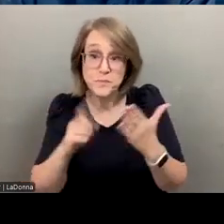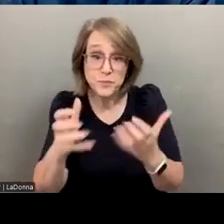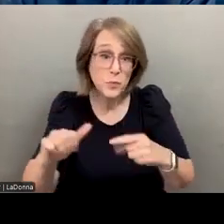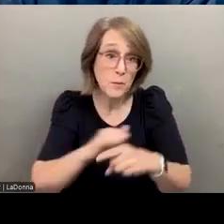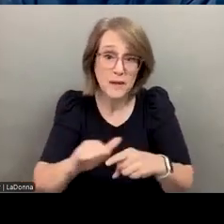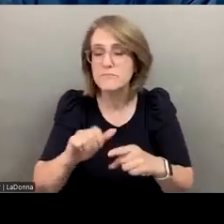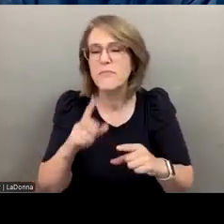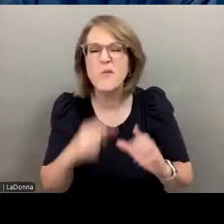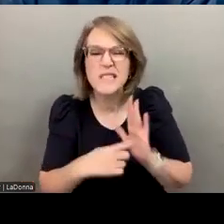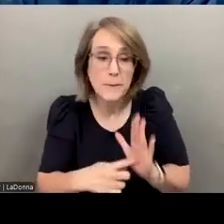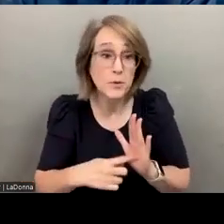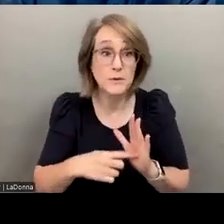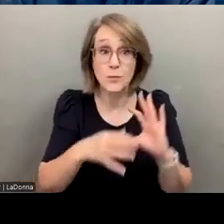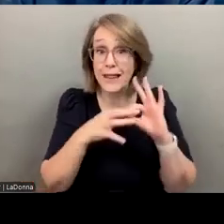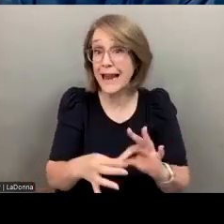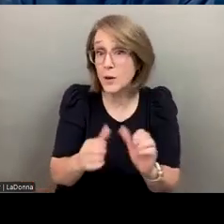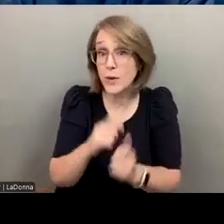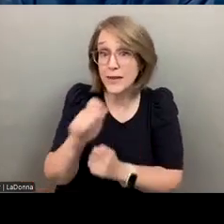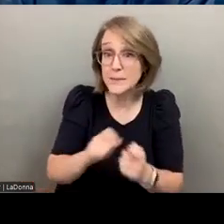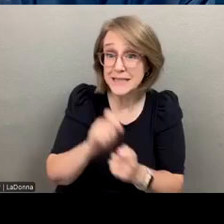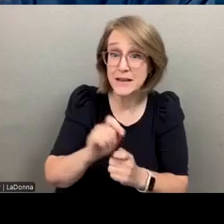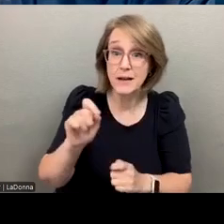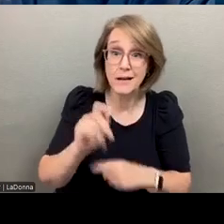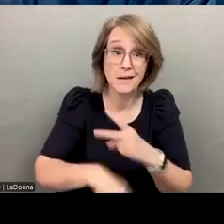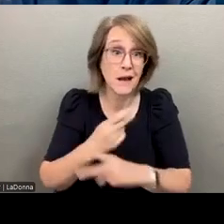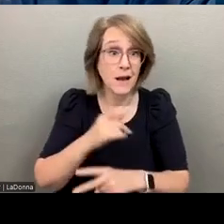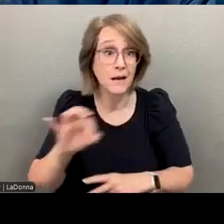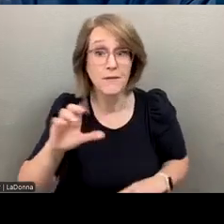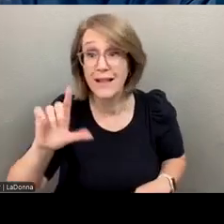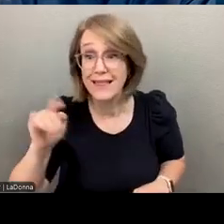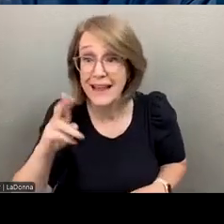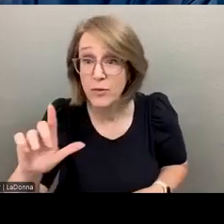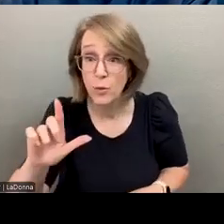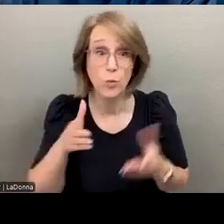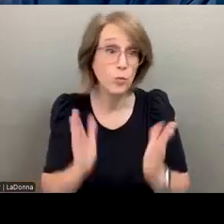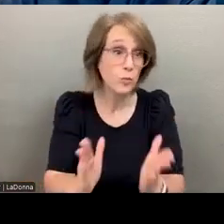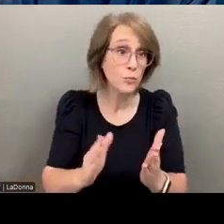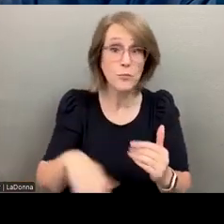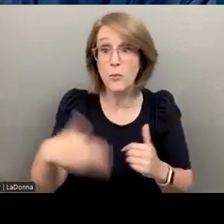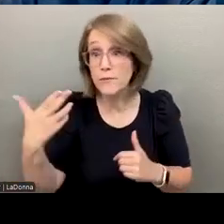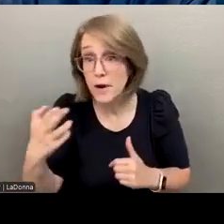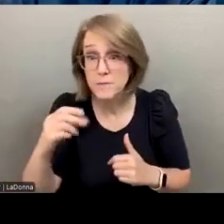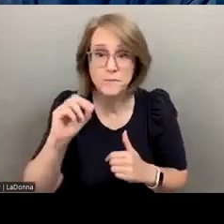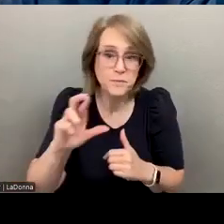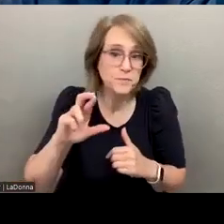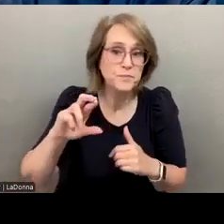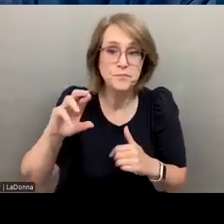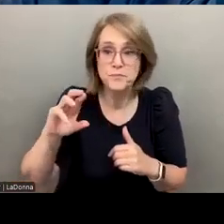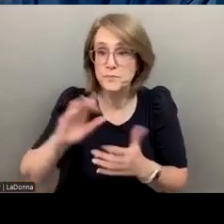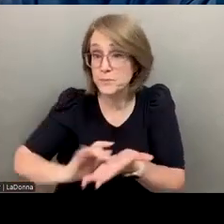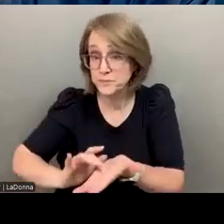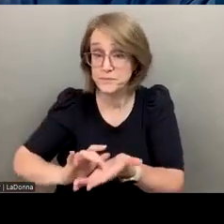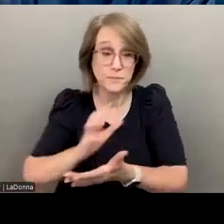For instance, is it related to a specific type of lethal means, e.g. firearms, medication, etc.? Any